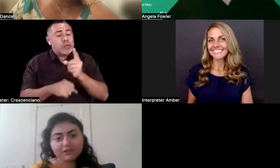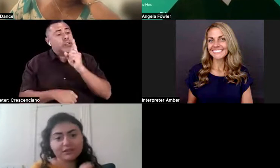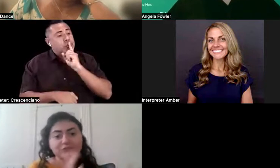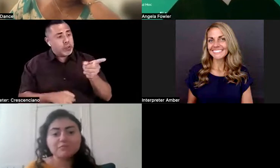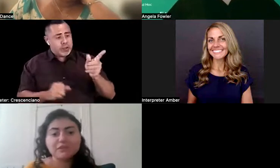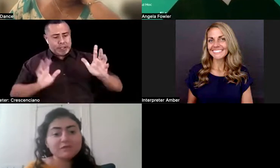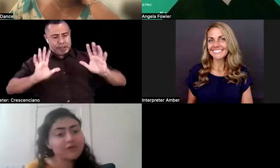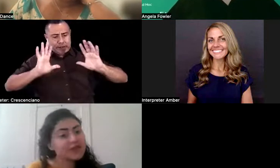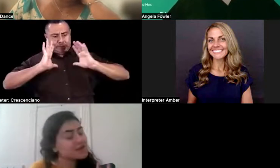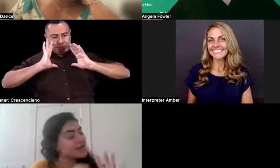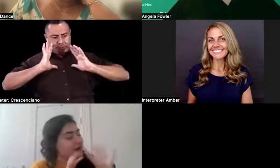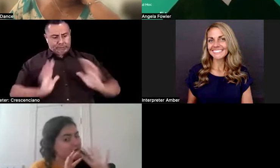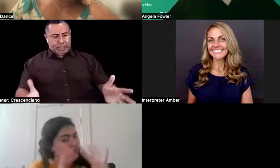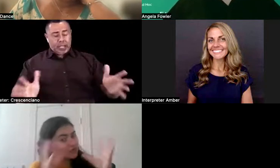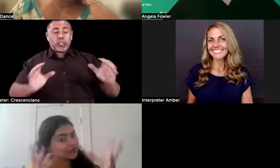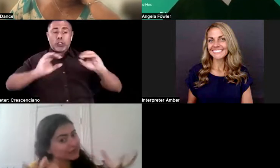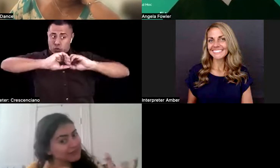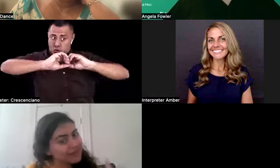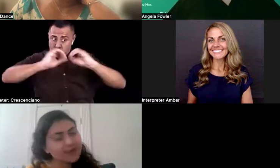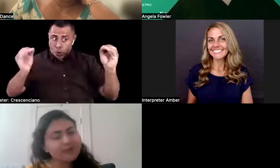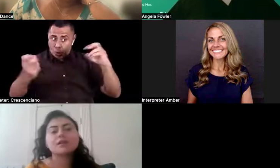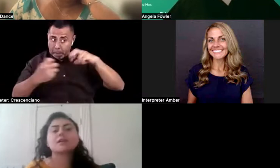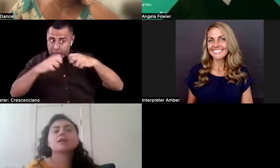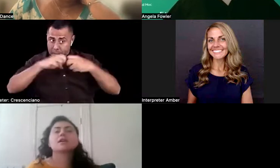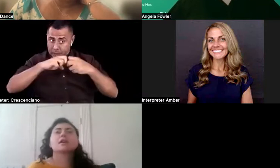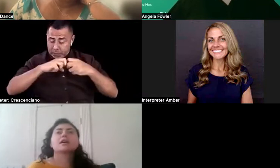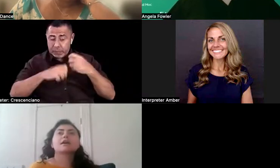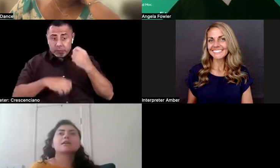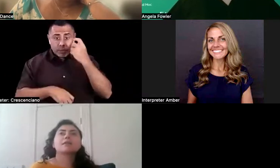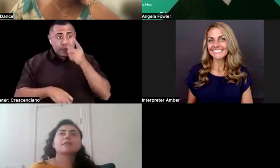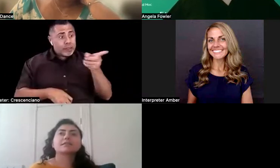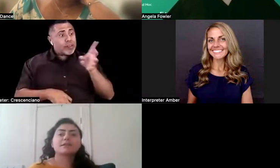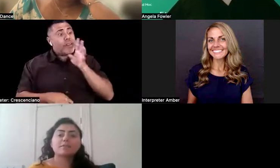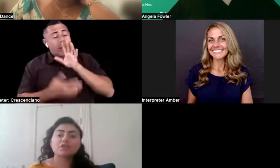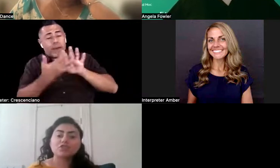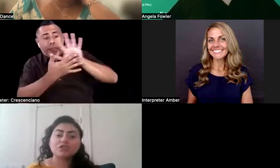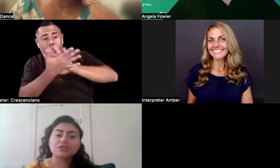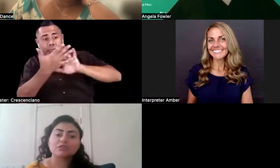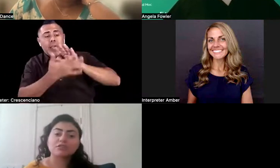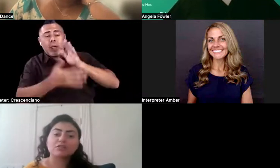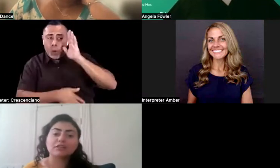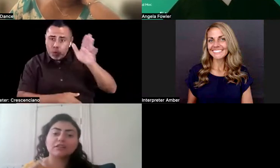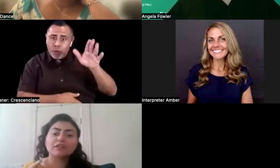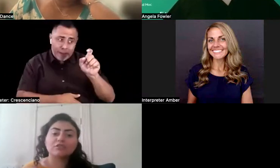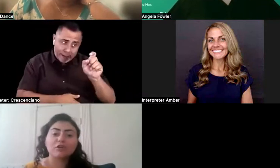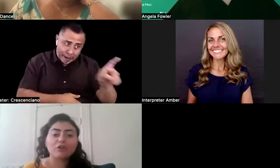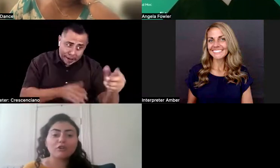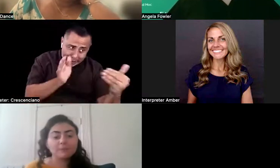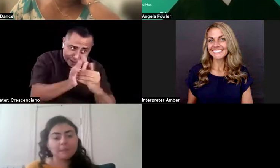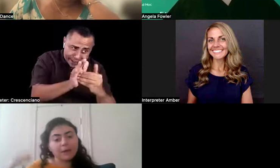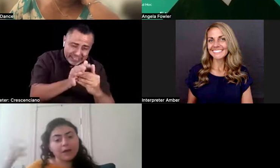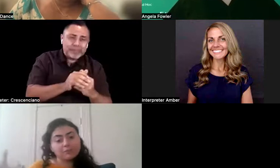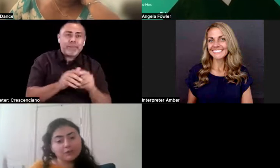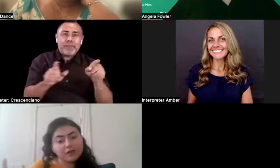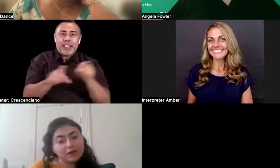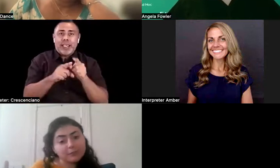somebody. And if they're being vague, I want to check again. And then as I mentioned later on,